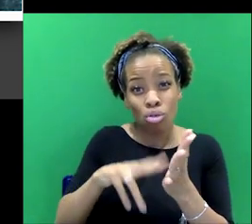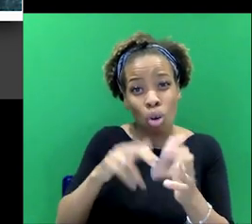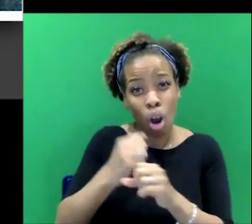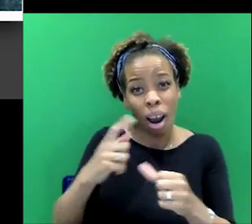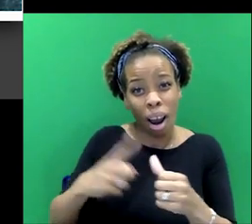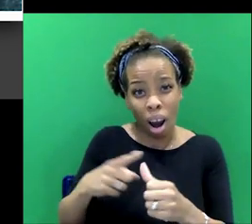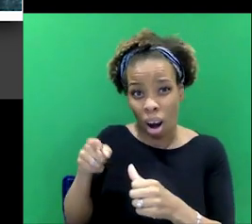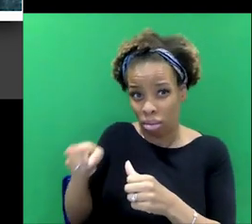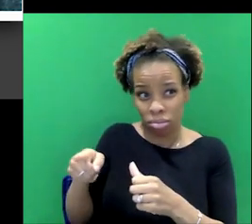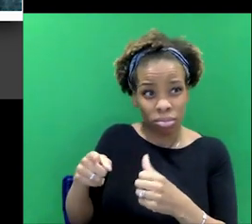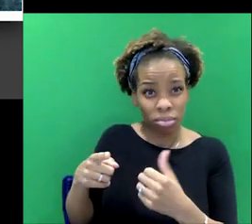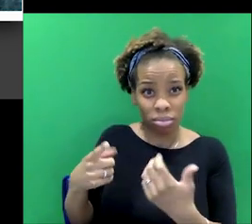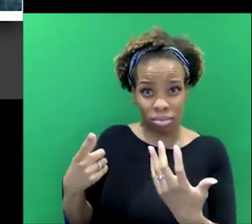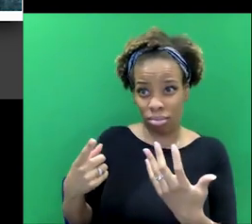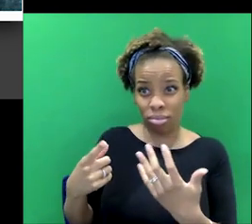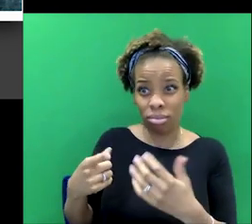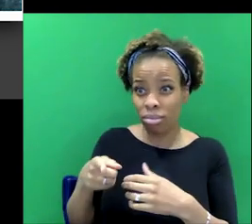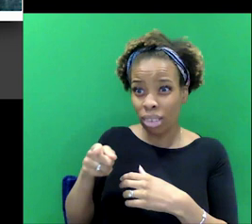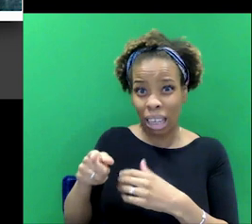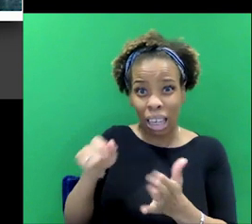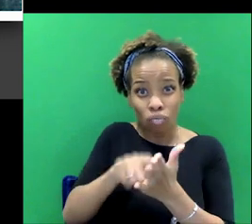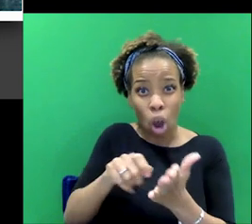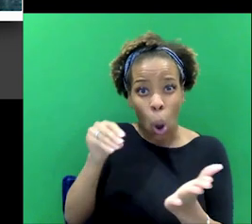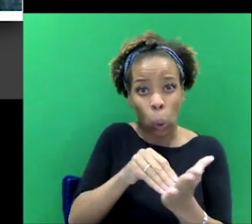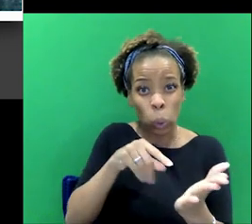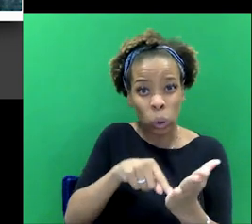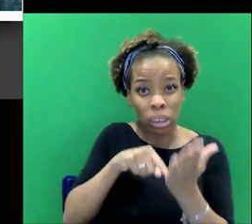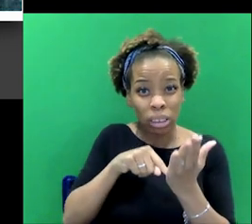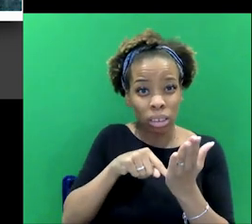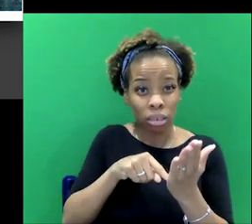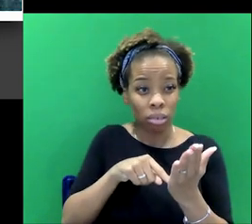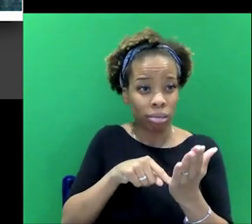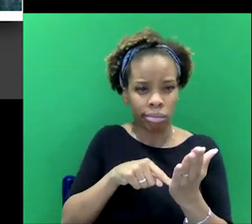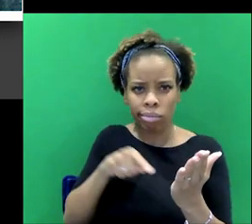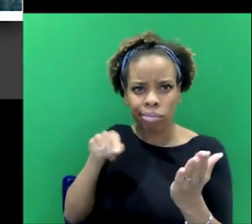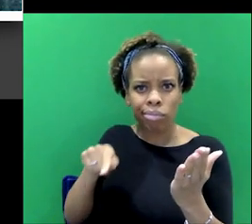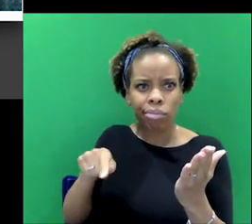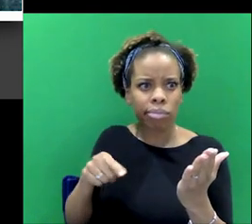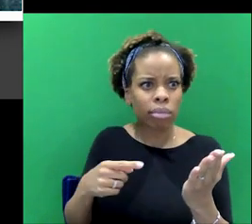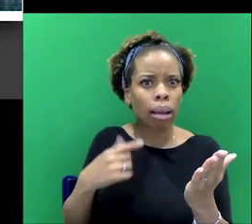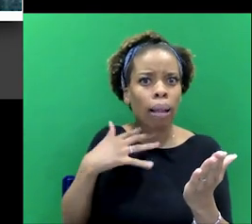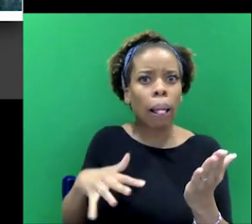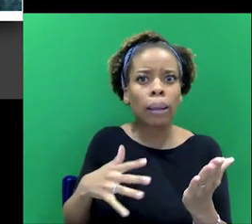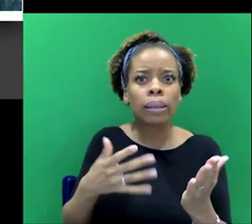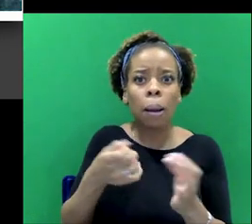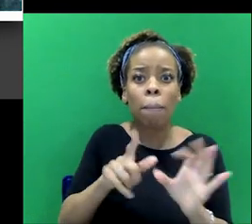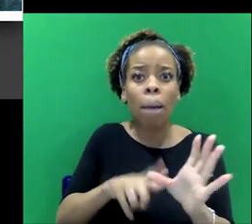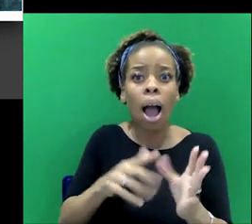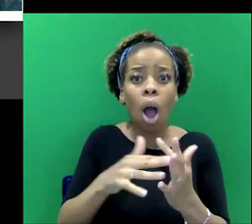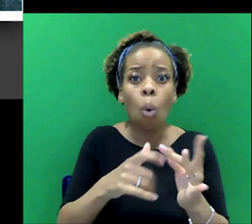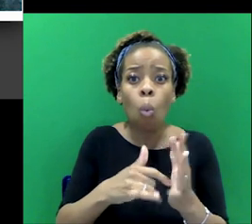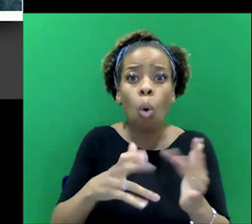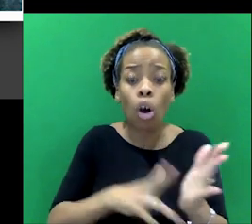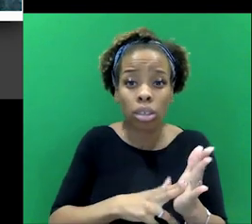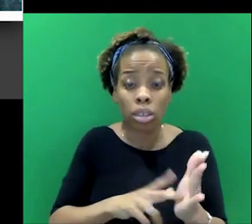native of the Andaman Islands. Goodness, he is like, uh, you know, he's somebody who's killed by Watson because he is, he's like the